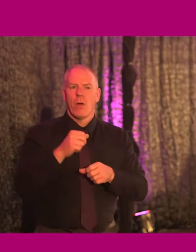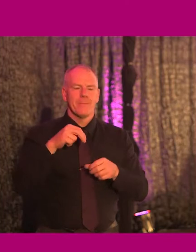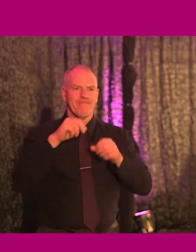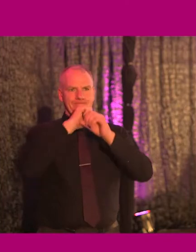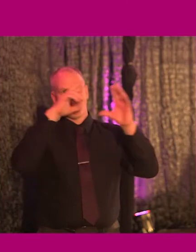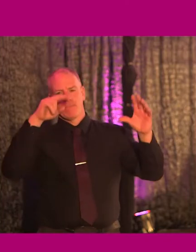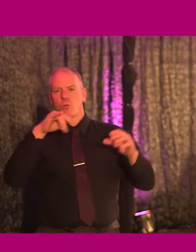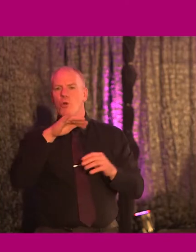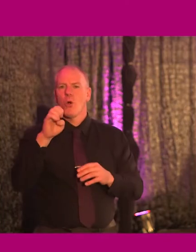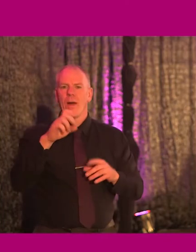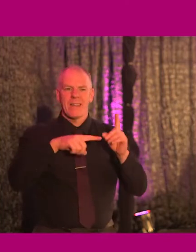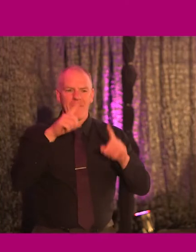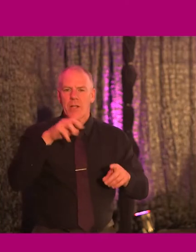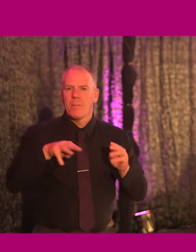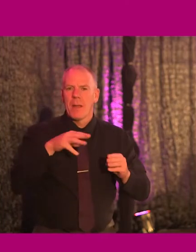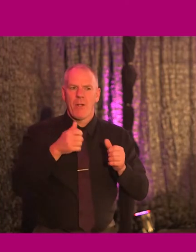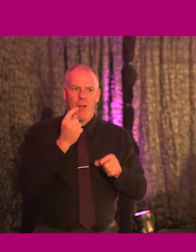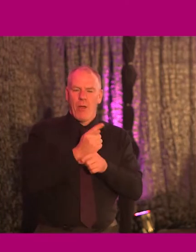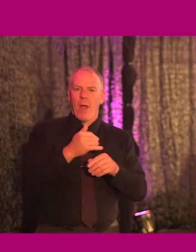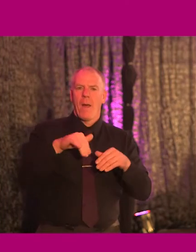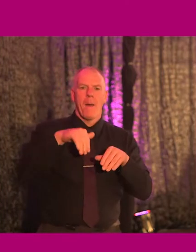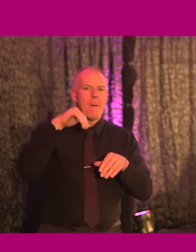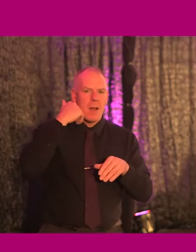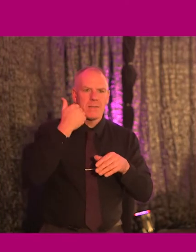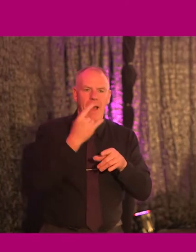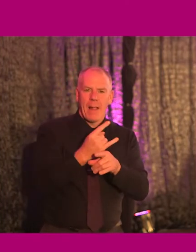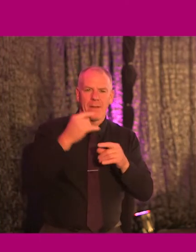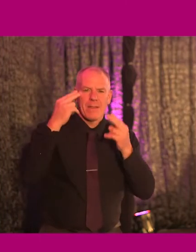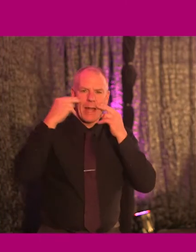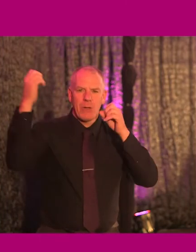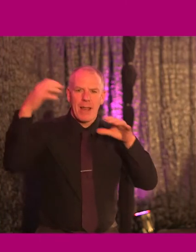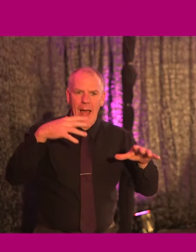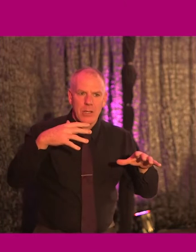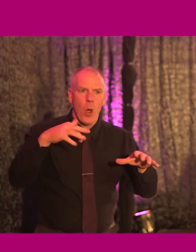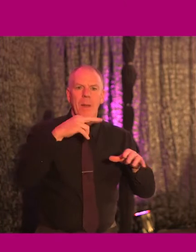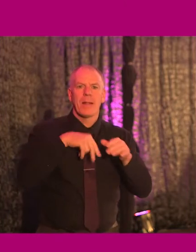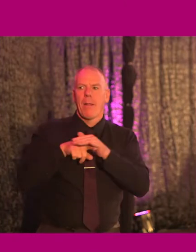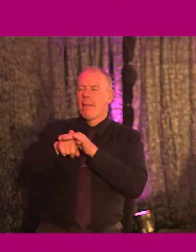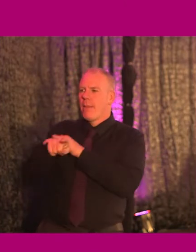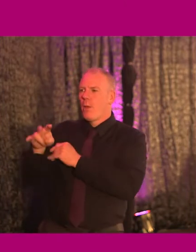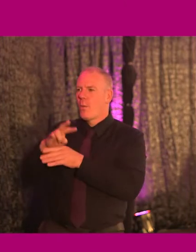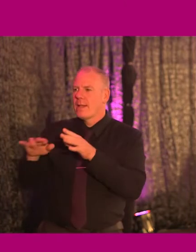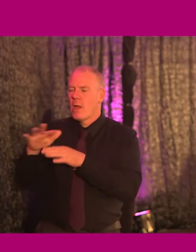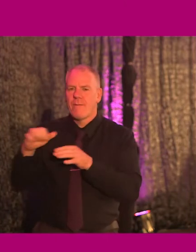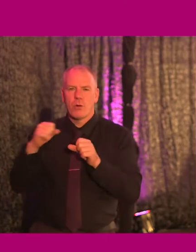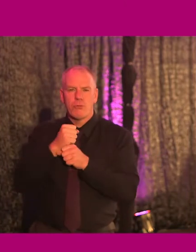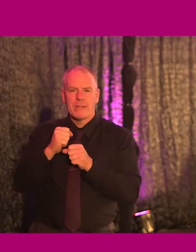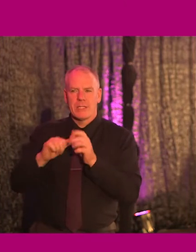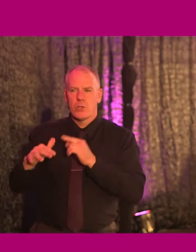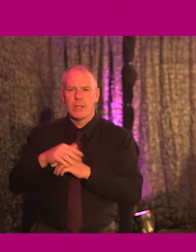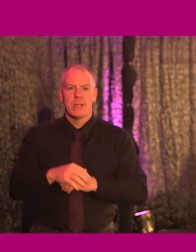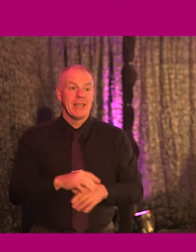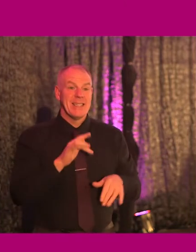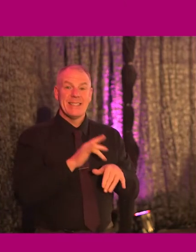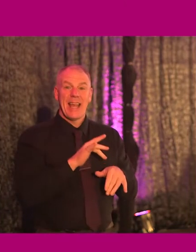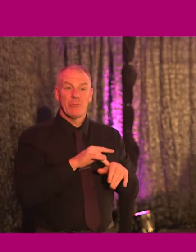of natural lighting, restorative and neutral spaces for people to take time out from stressful or upsetting situations, and sensory muted spaces